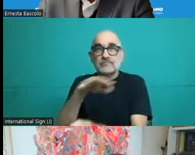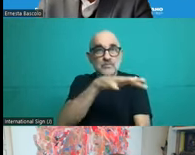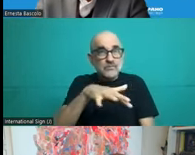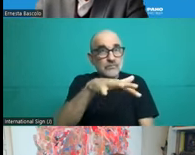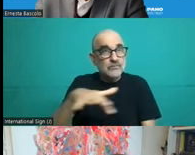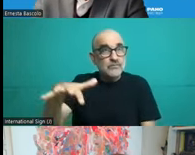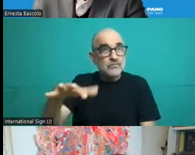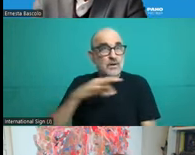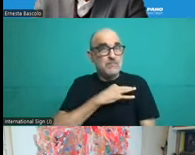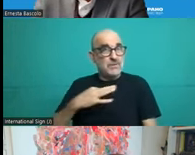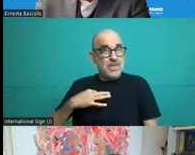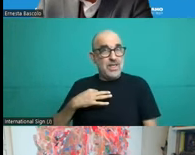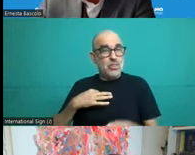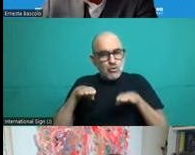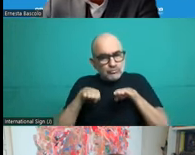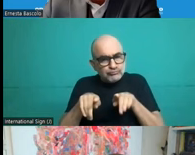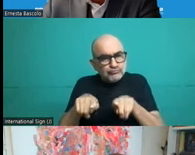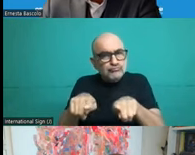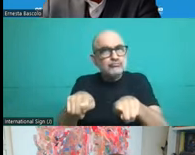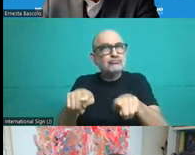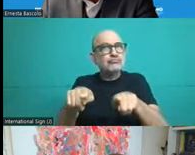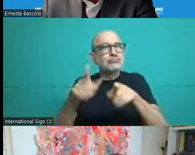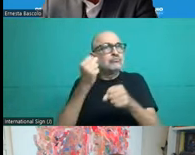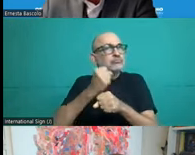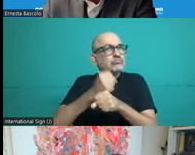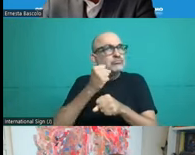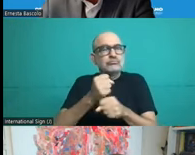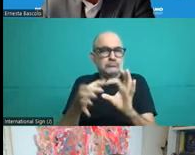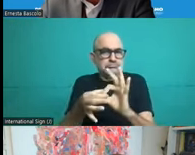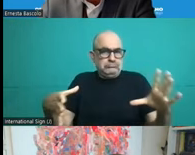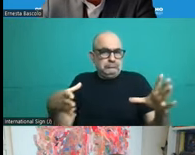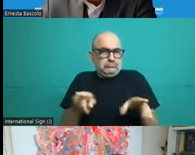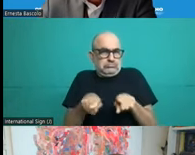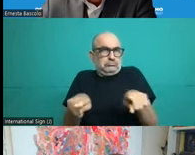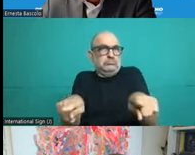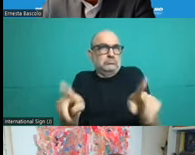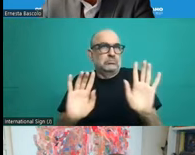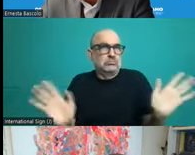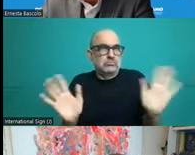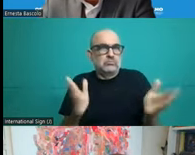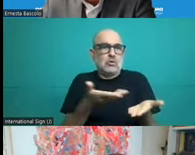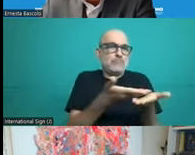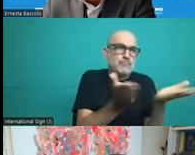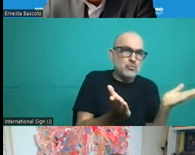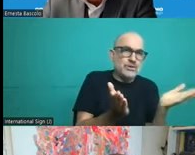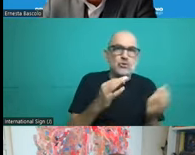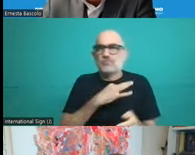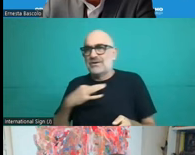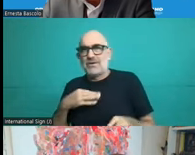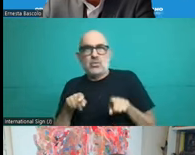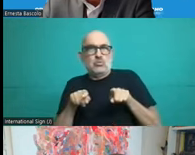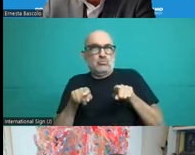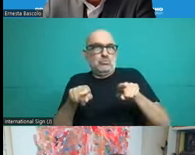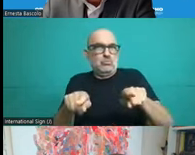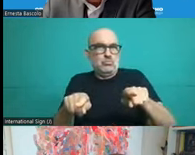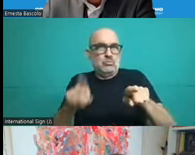and parallel to the public system. And the matter of fact is that the reality is a lot